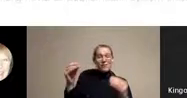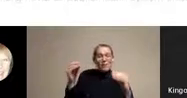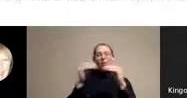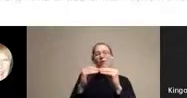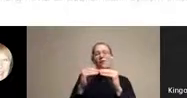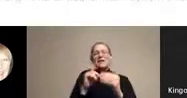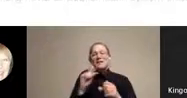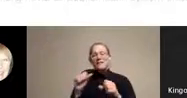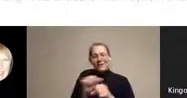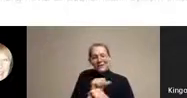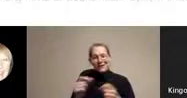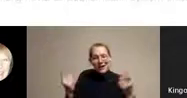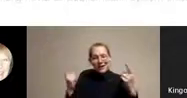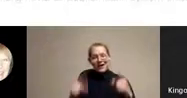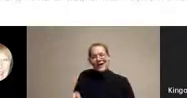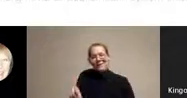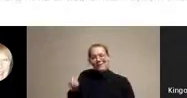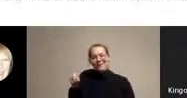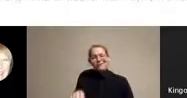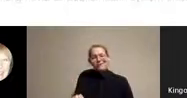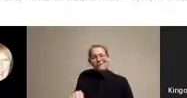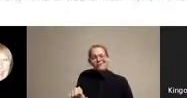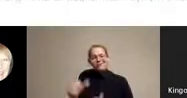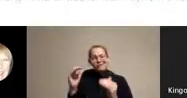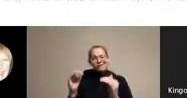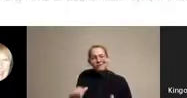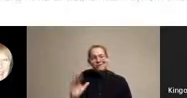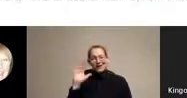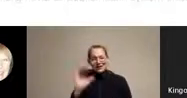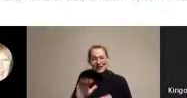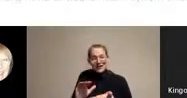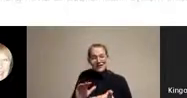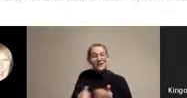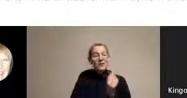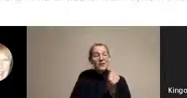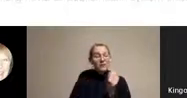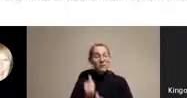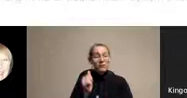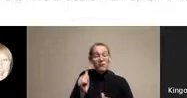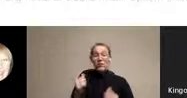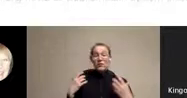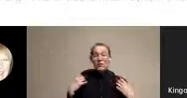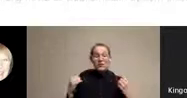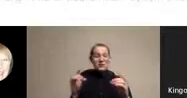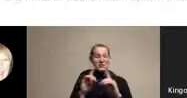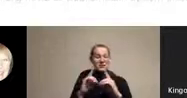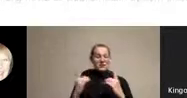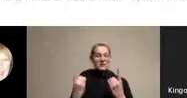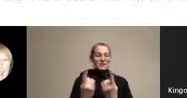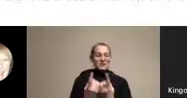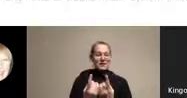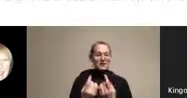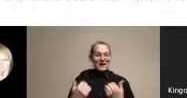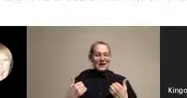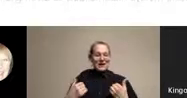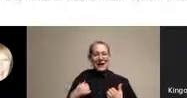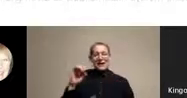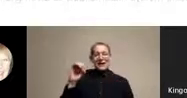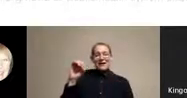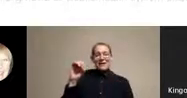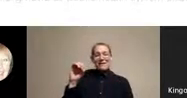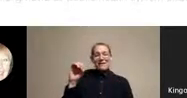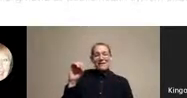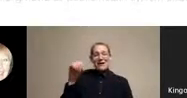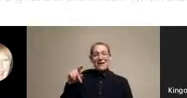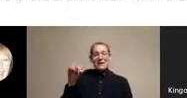Most local health departments don't have epidemiologists. fact, only about a quarter of health departments have epidemiologists. And when you think about that, it's amazing that we actually even handle the pandemic at all.